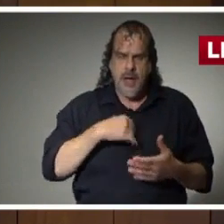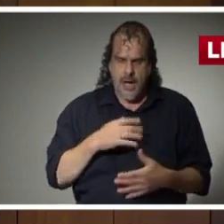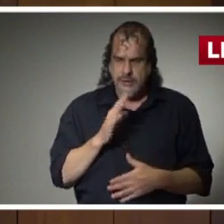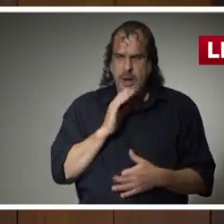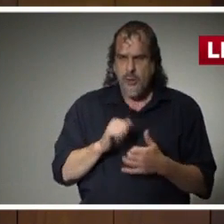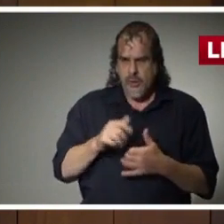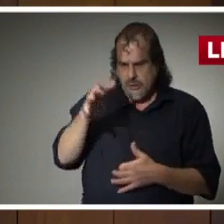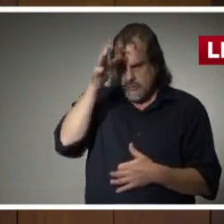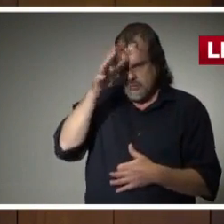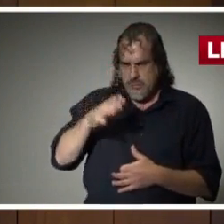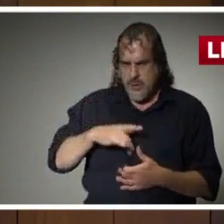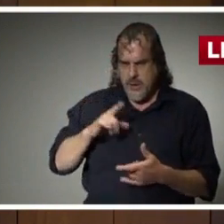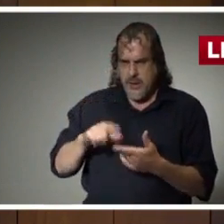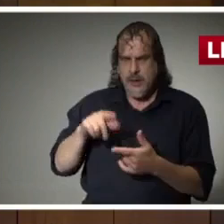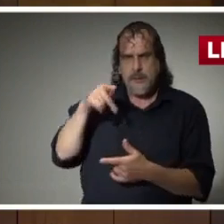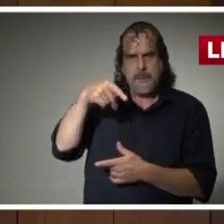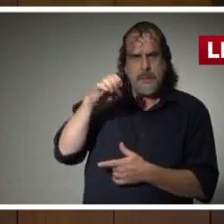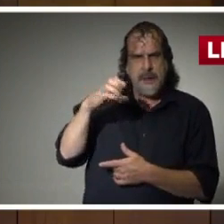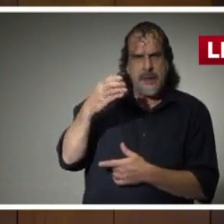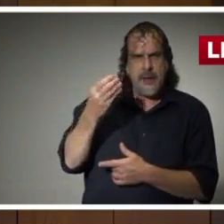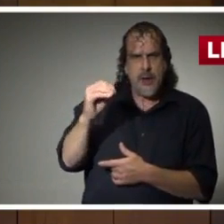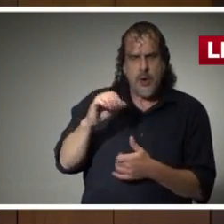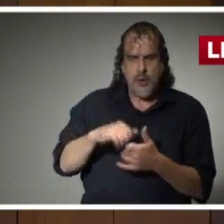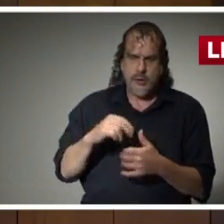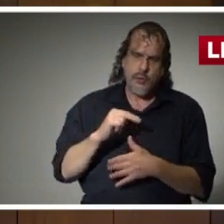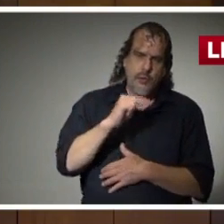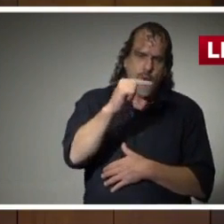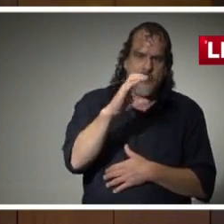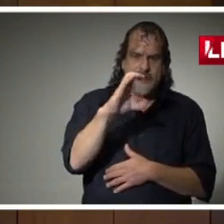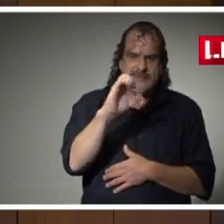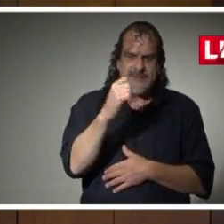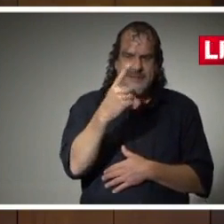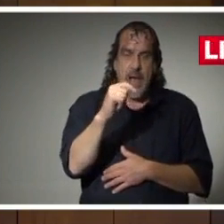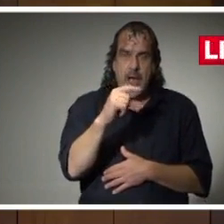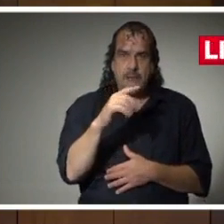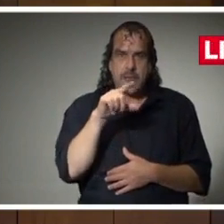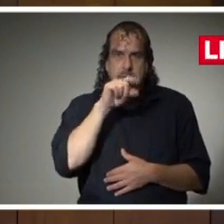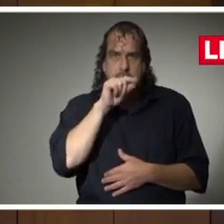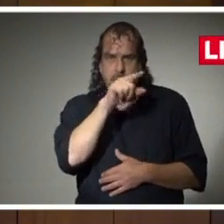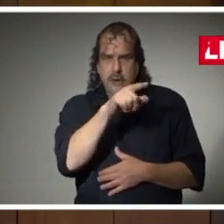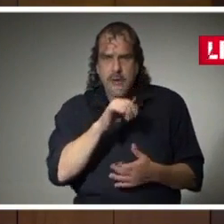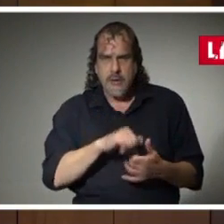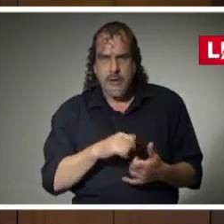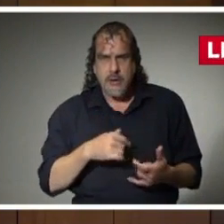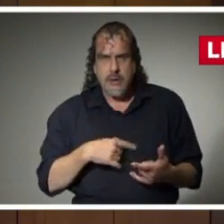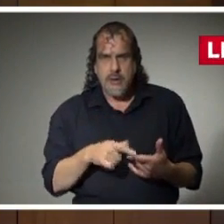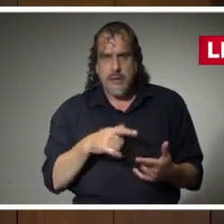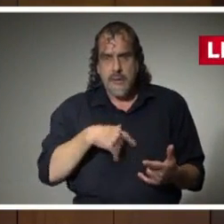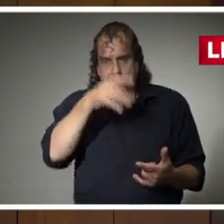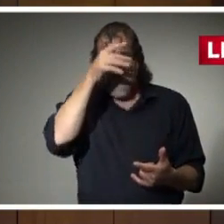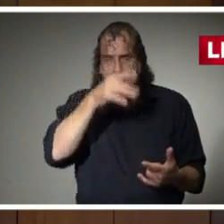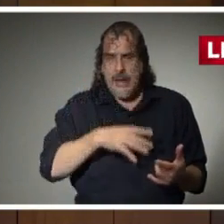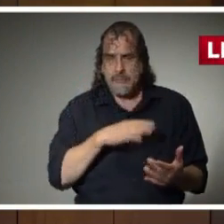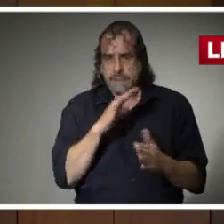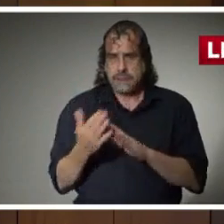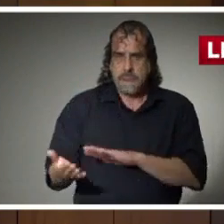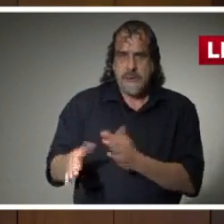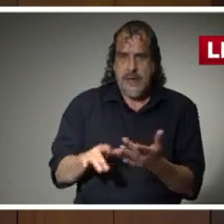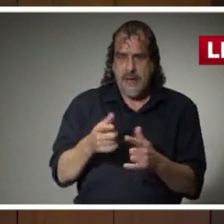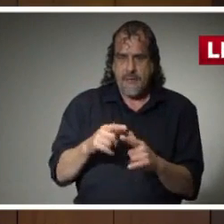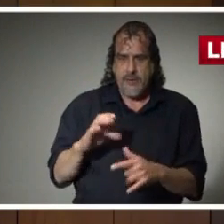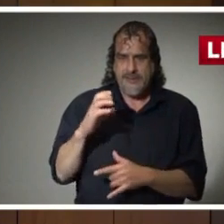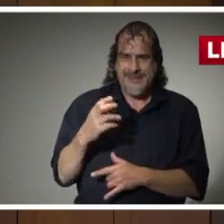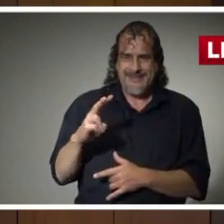member at a Pico plant in northern Scott County, who unfortunately they claim lost his life from covid-19.